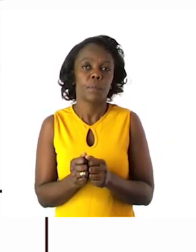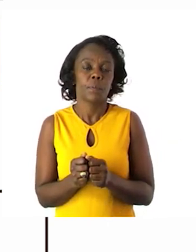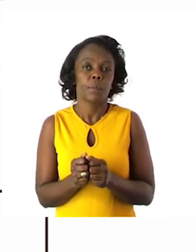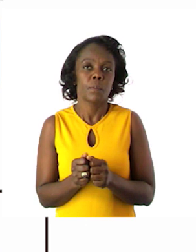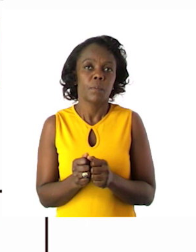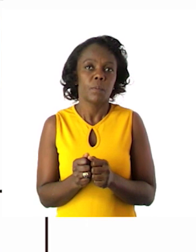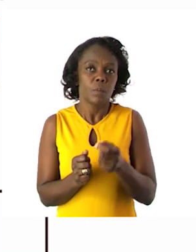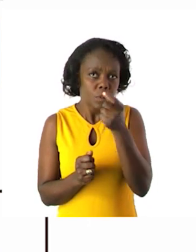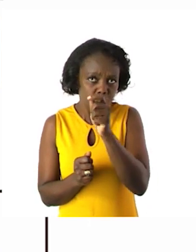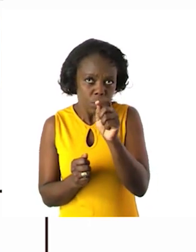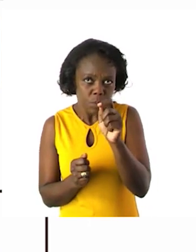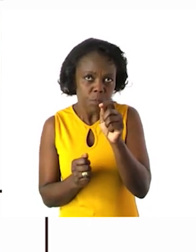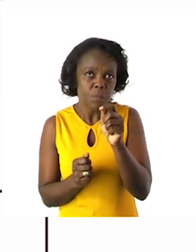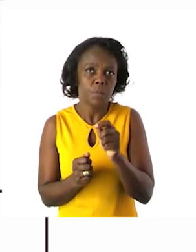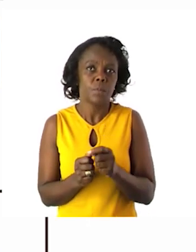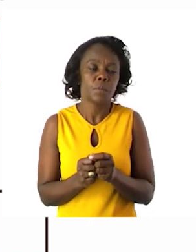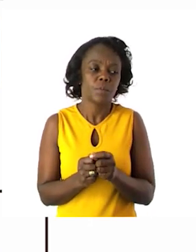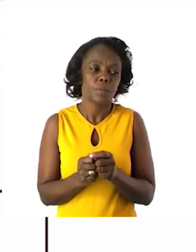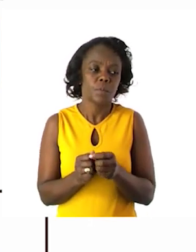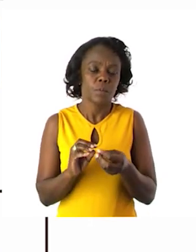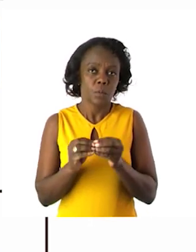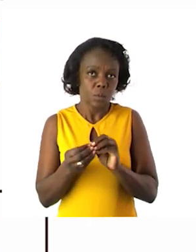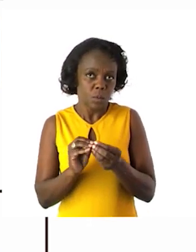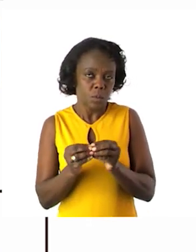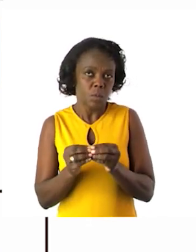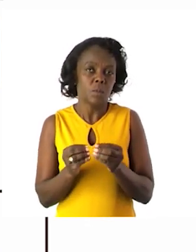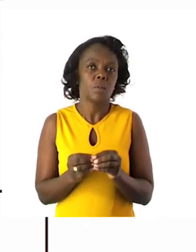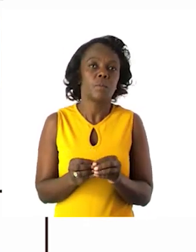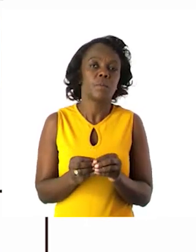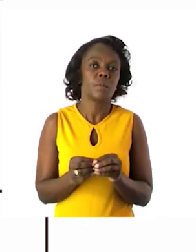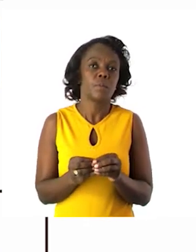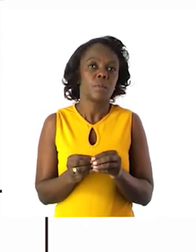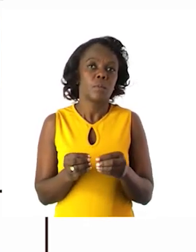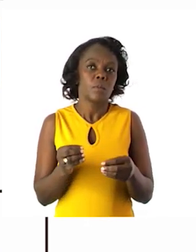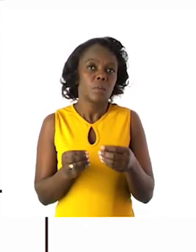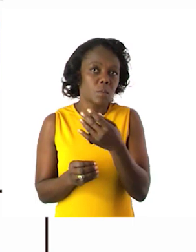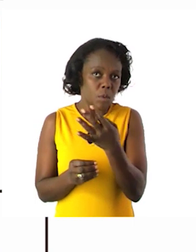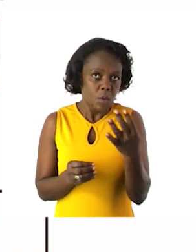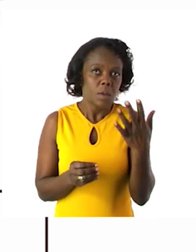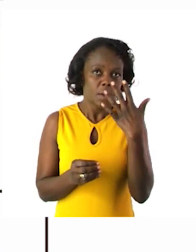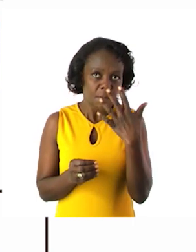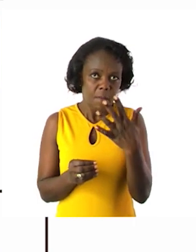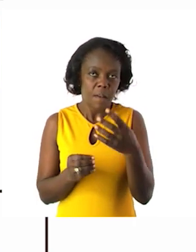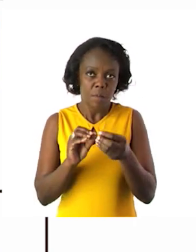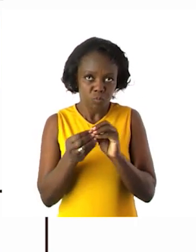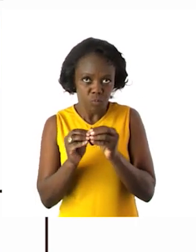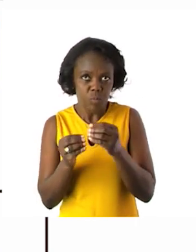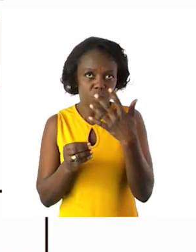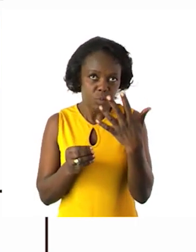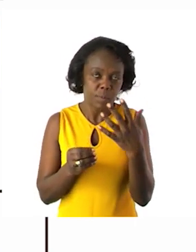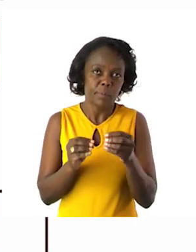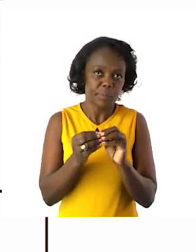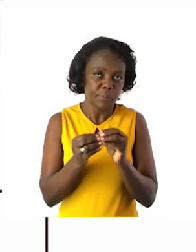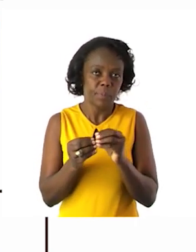to fill in the numbers that we have learned how to count when we are counting in 5. So fill them in. I'm sure this one